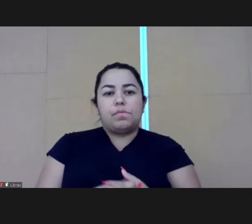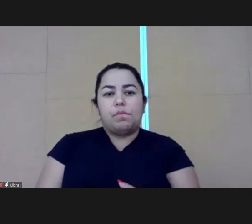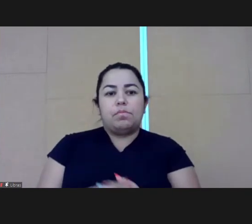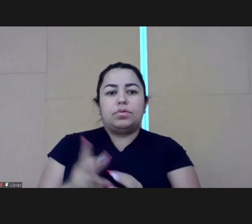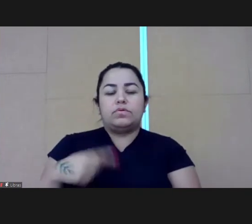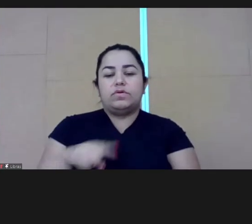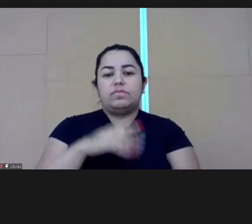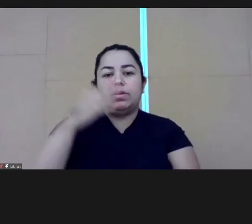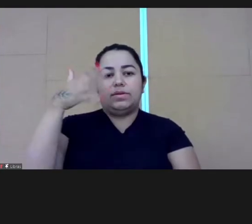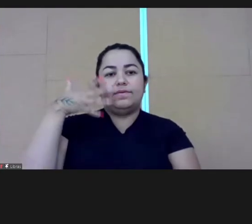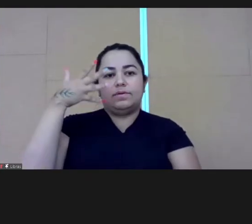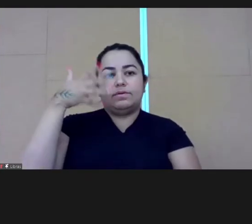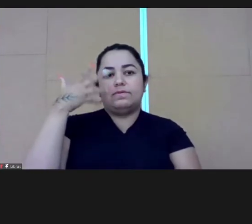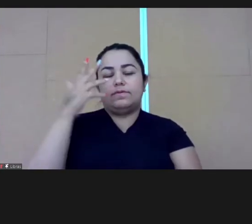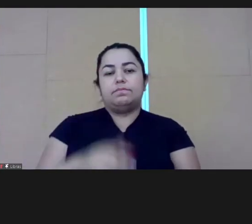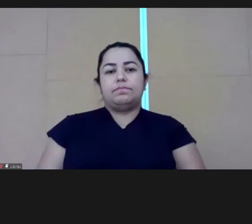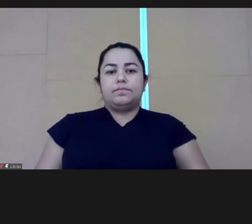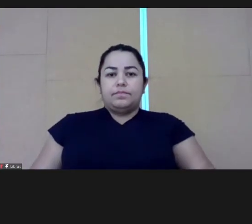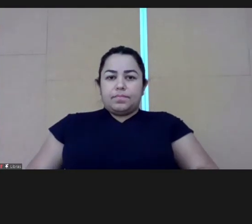please.